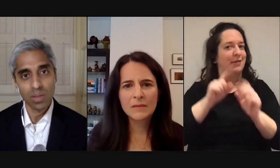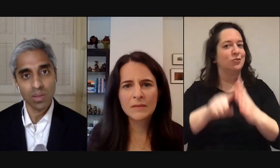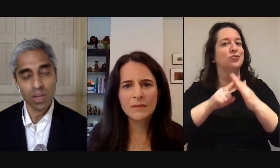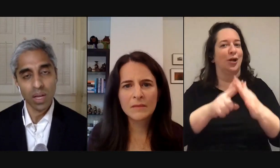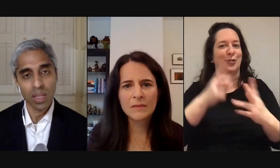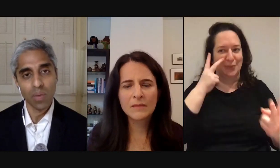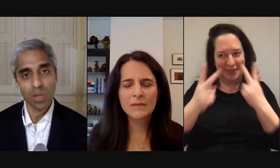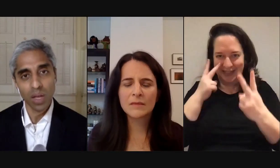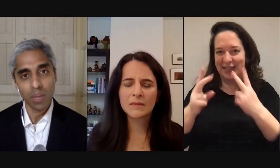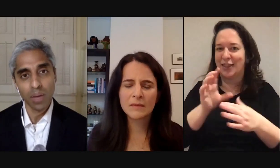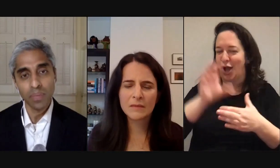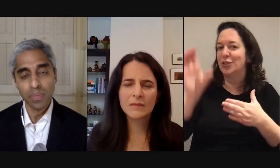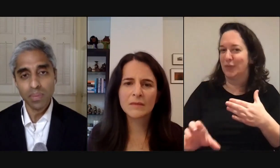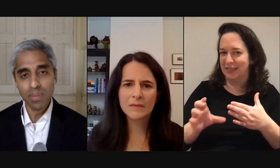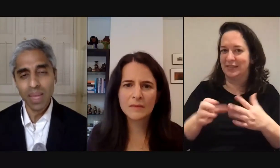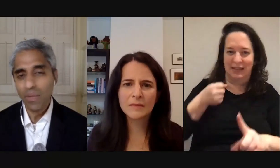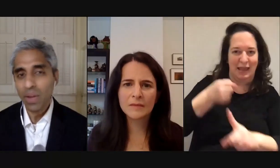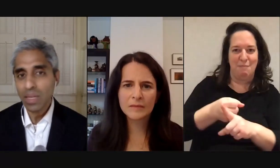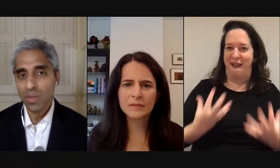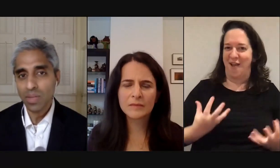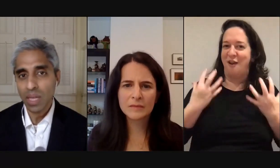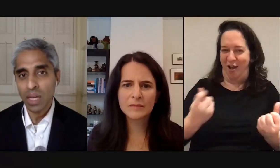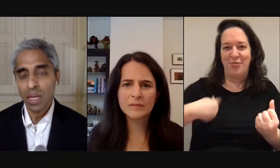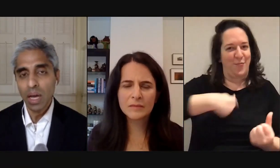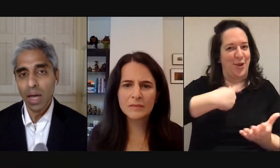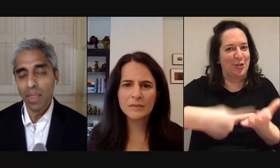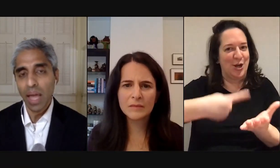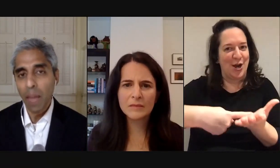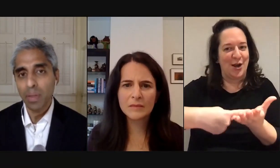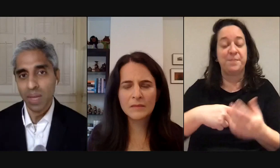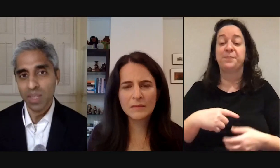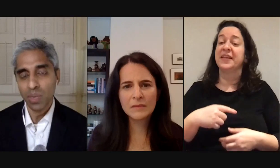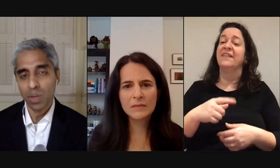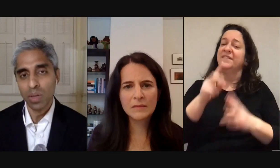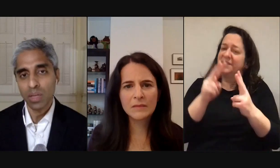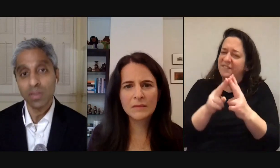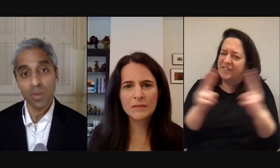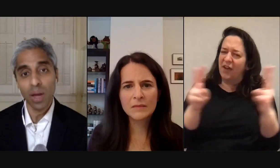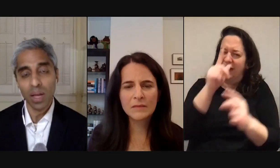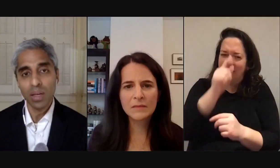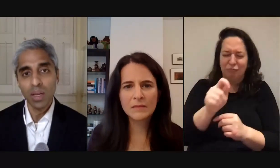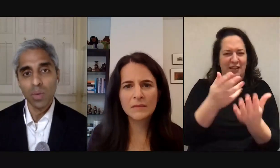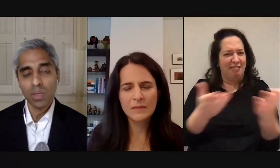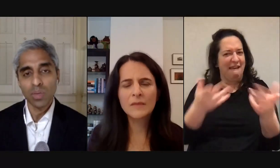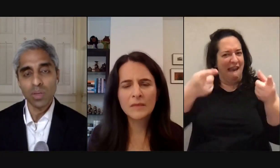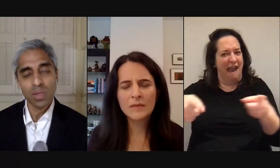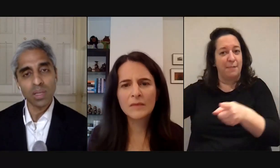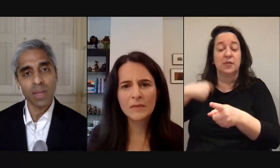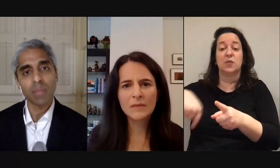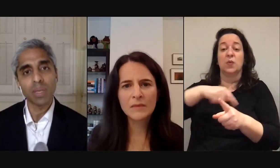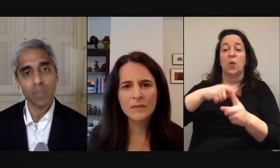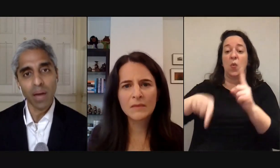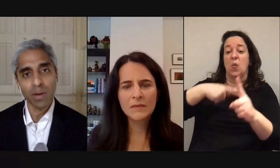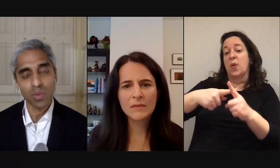consequences uh that we're talking about and a very interesting uh thing happens actually when loneliness is chronic which is we